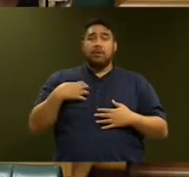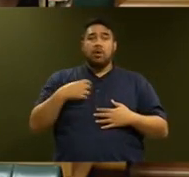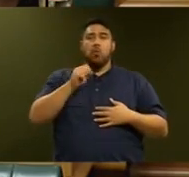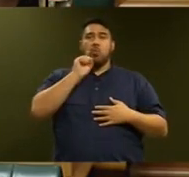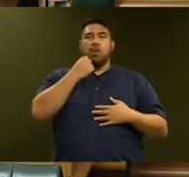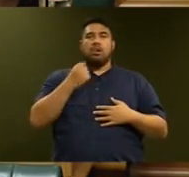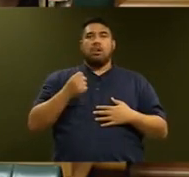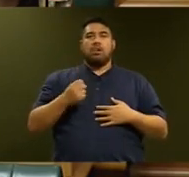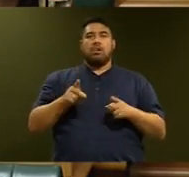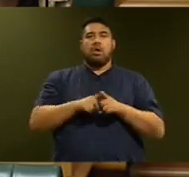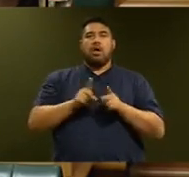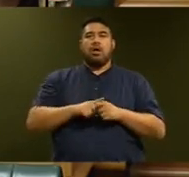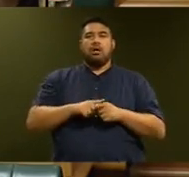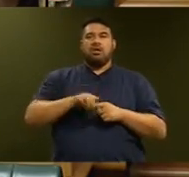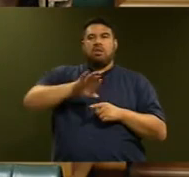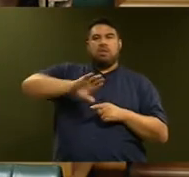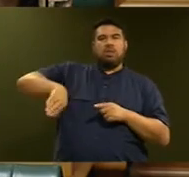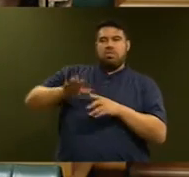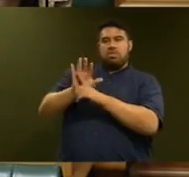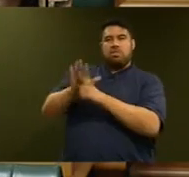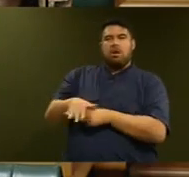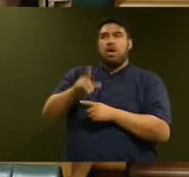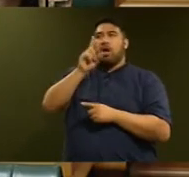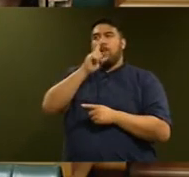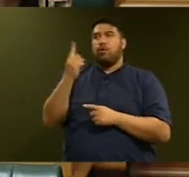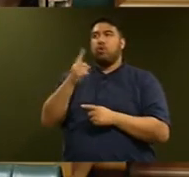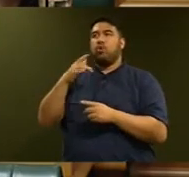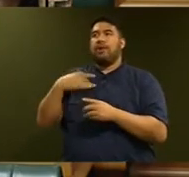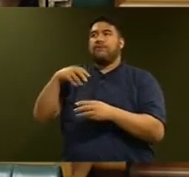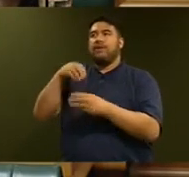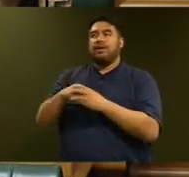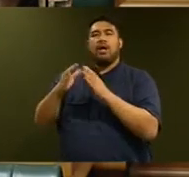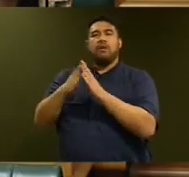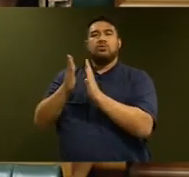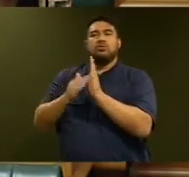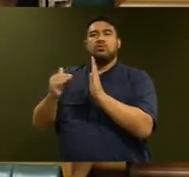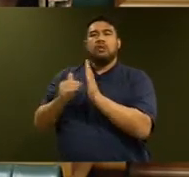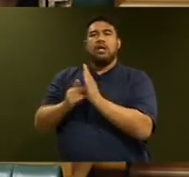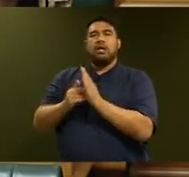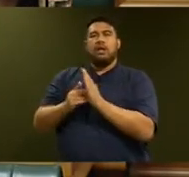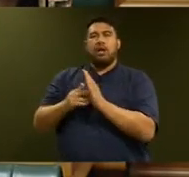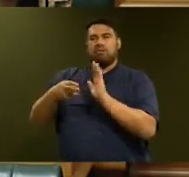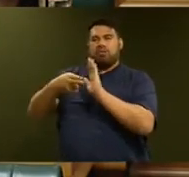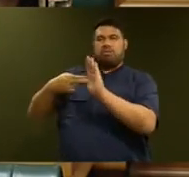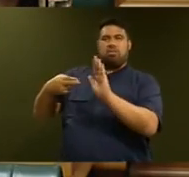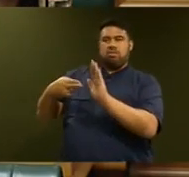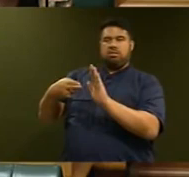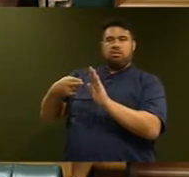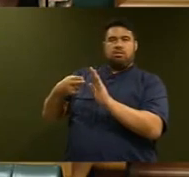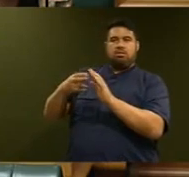vile demonising of Statehouse tenants and stereotyping Statehouse tenants to try and